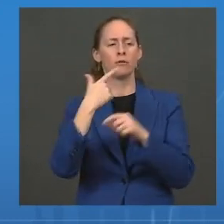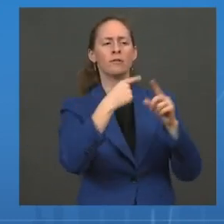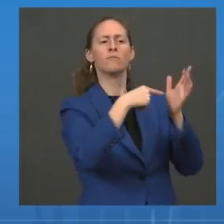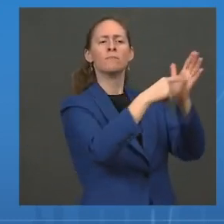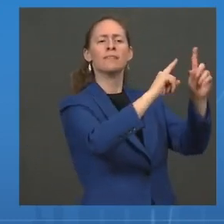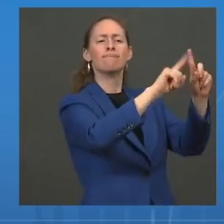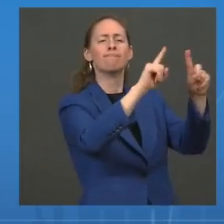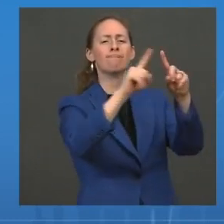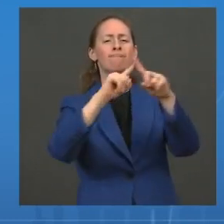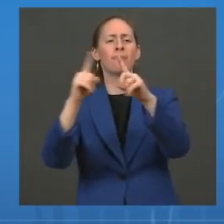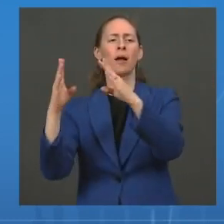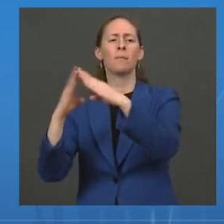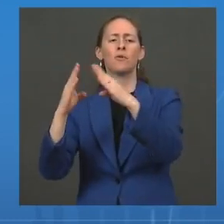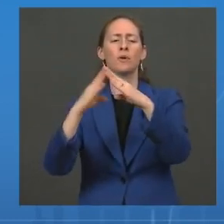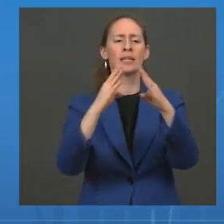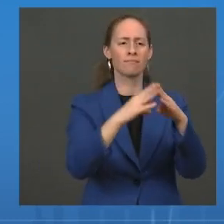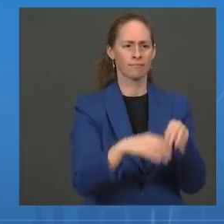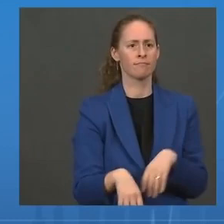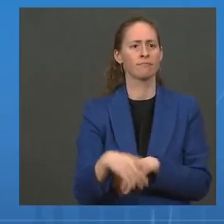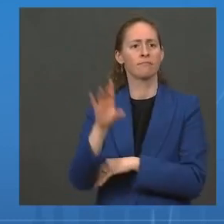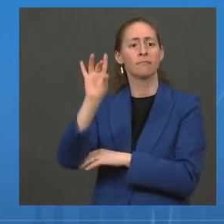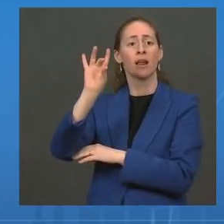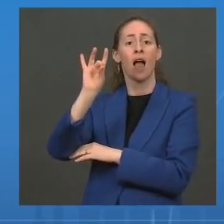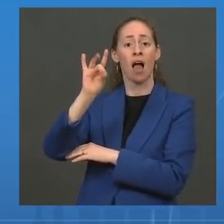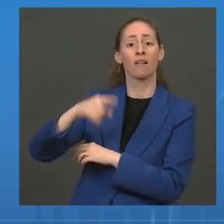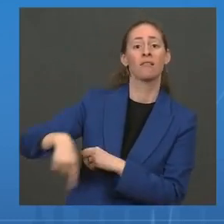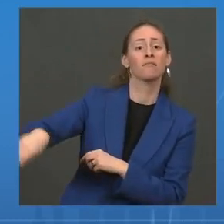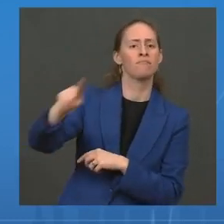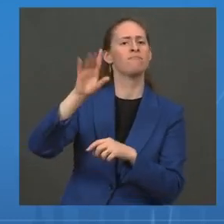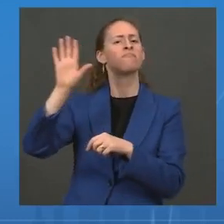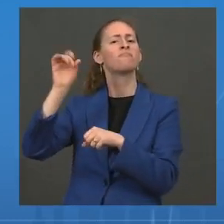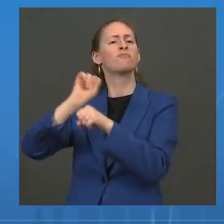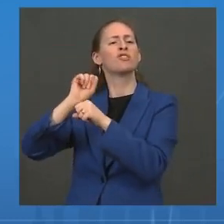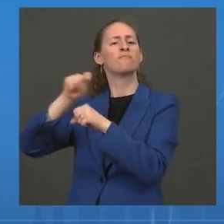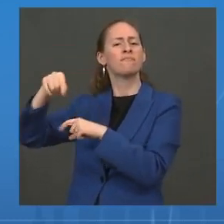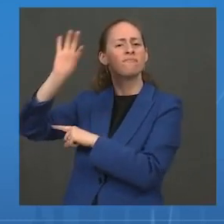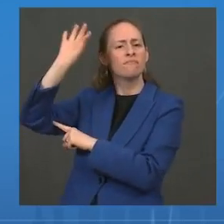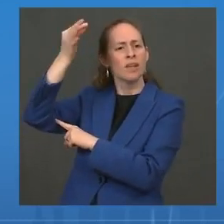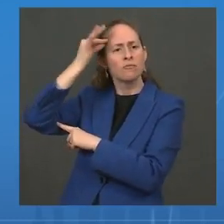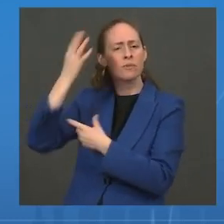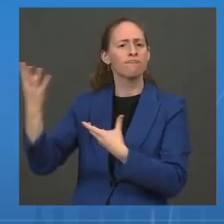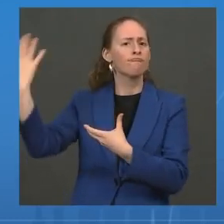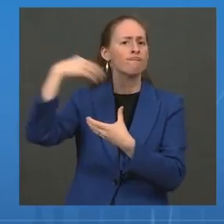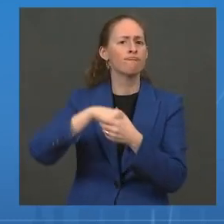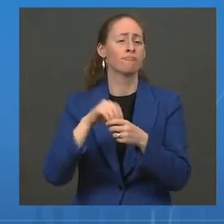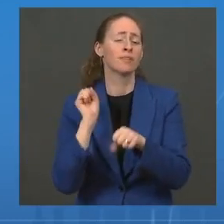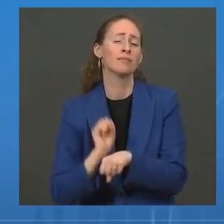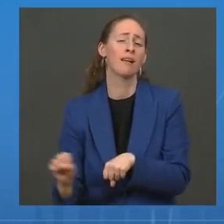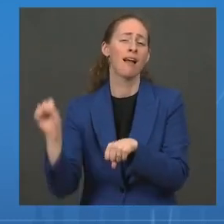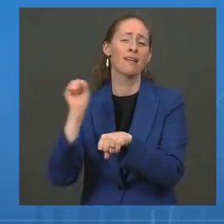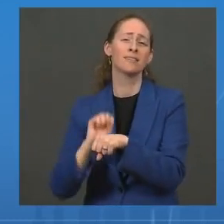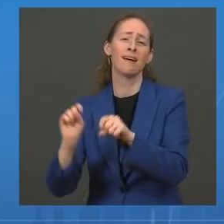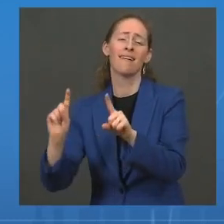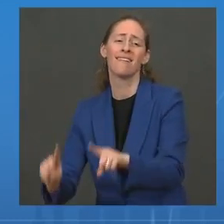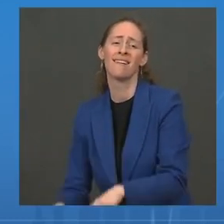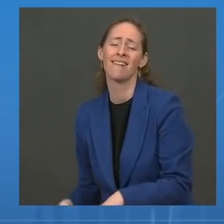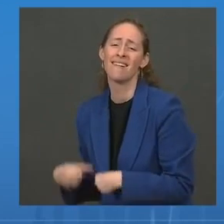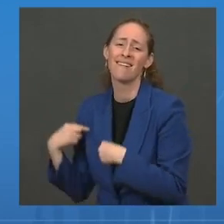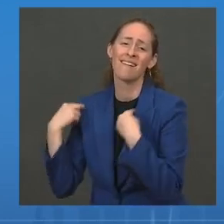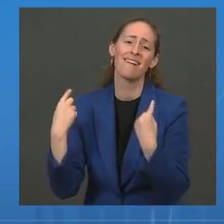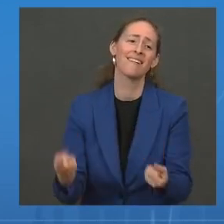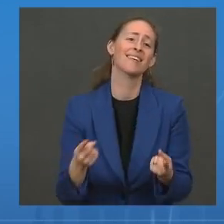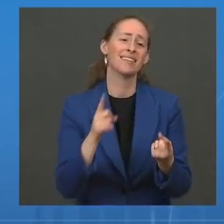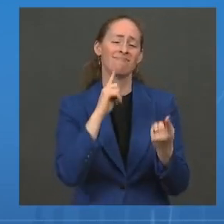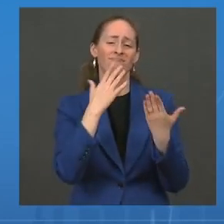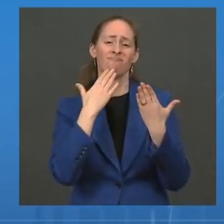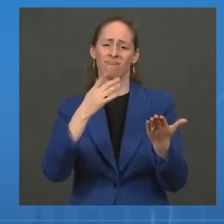ex-officio members designated to represent their agencies across the federal government. And it takes an entire team to support a presidential